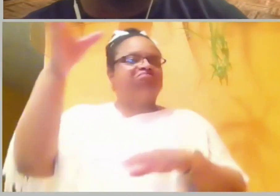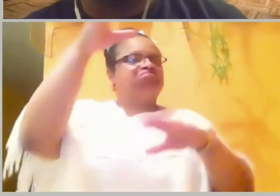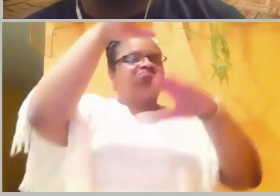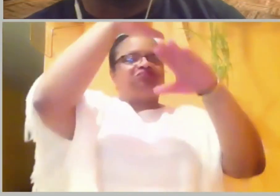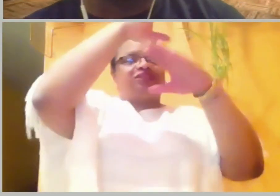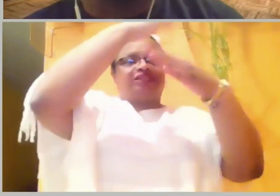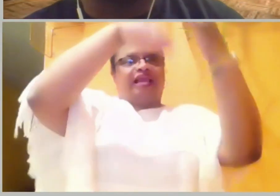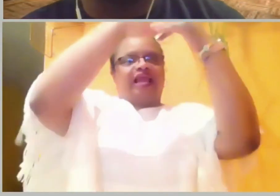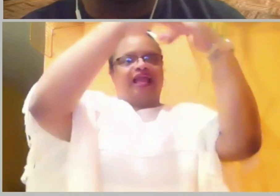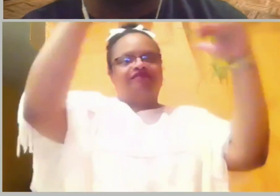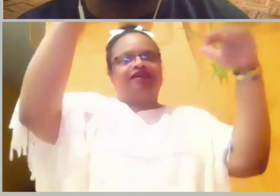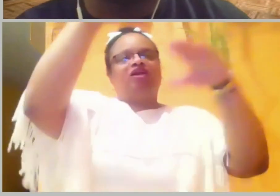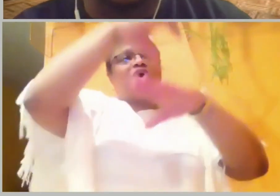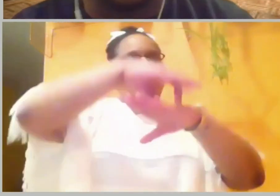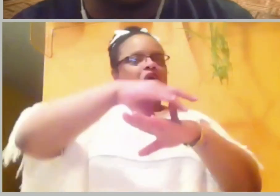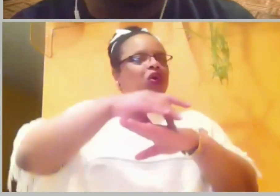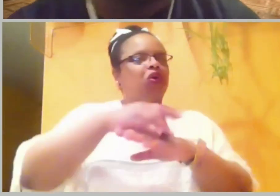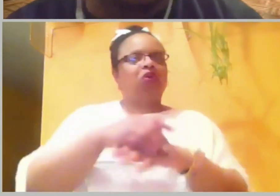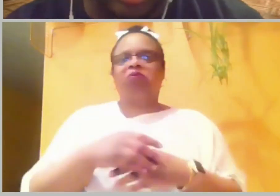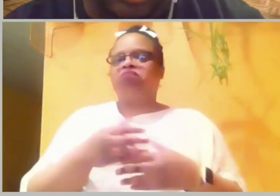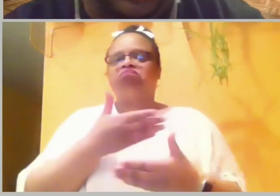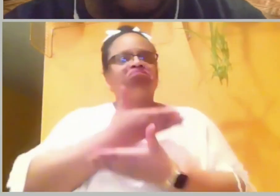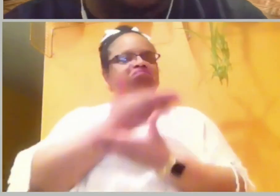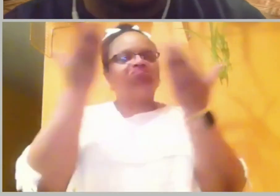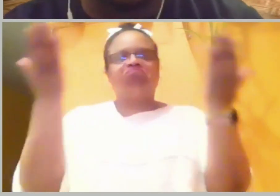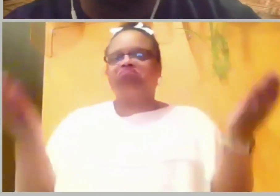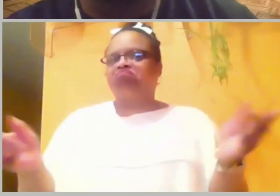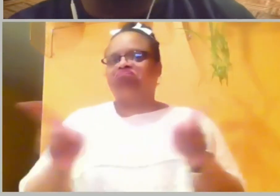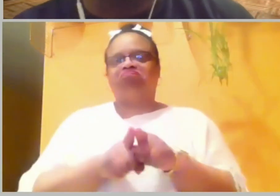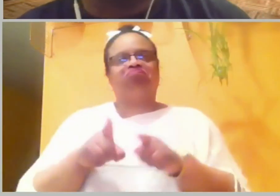heaven above.